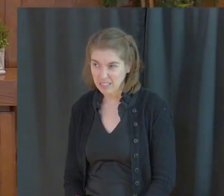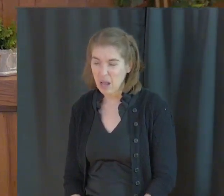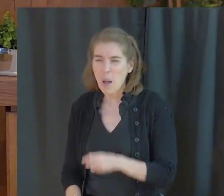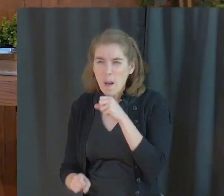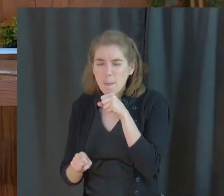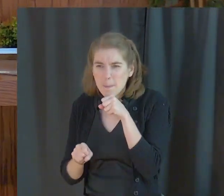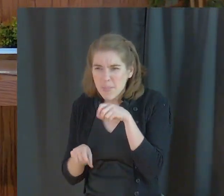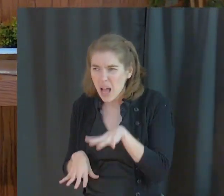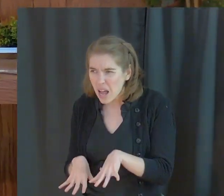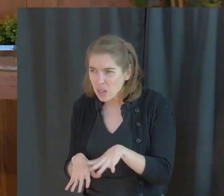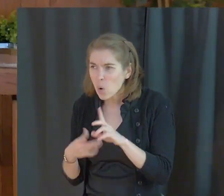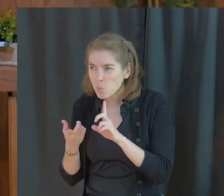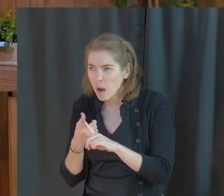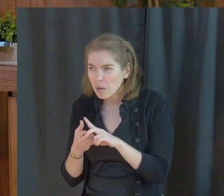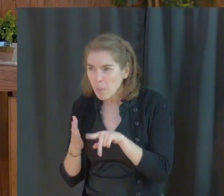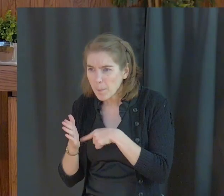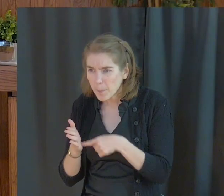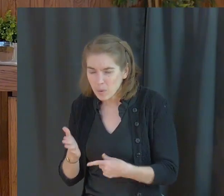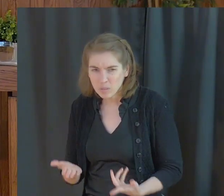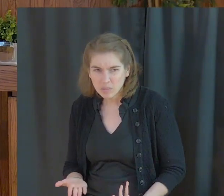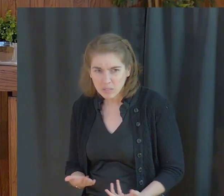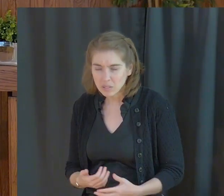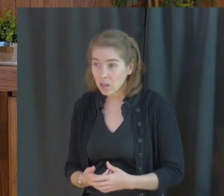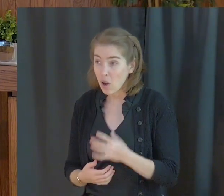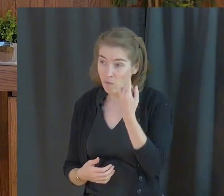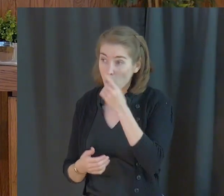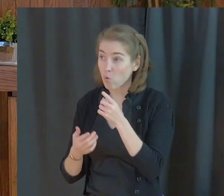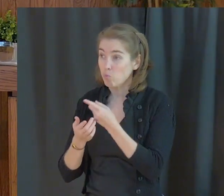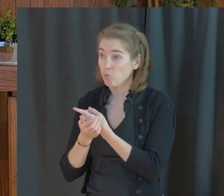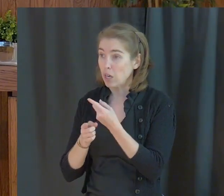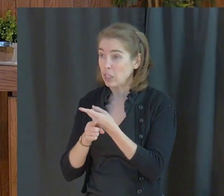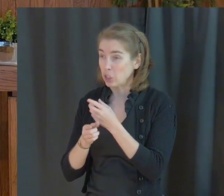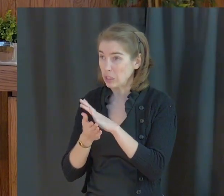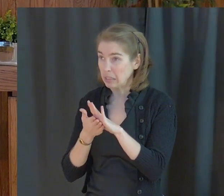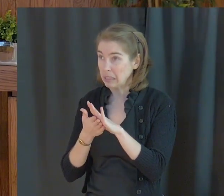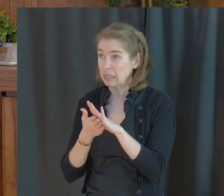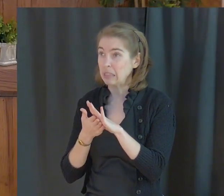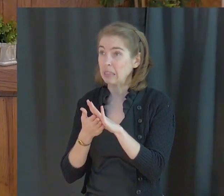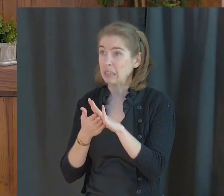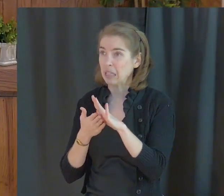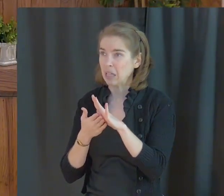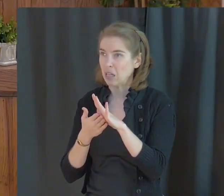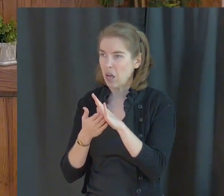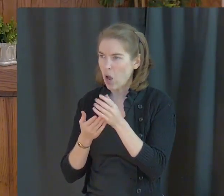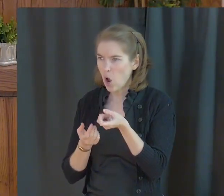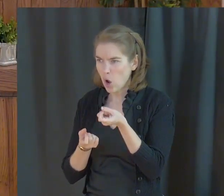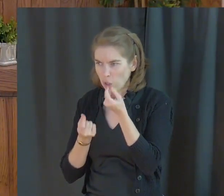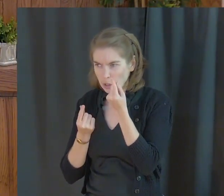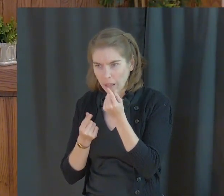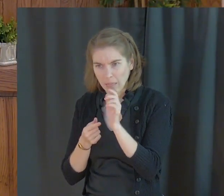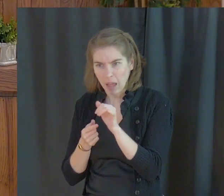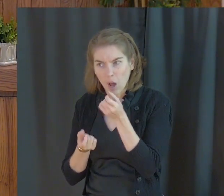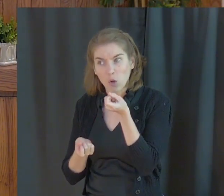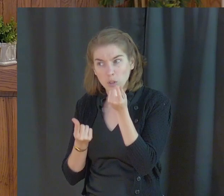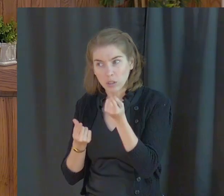Blessed when you are persecuted for righteousness' sake. Understand that.